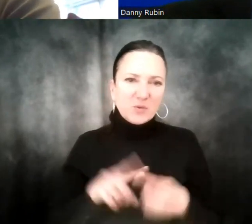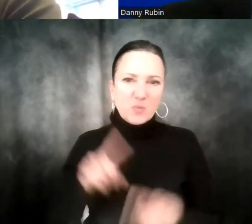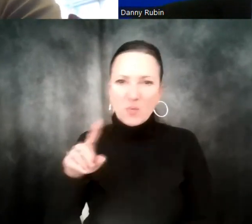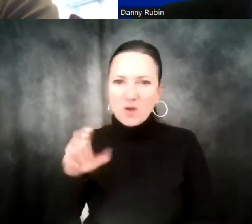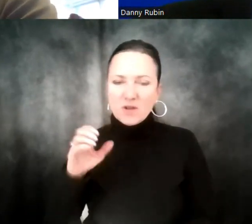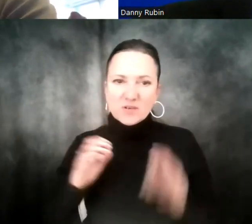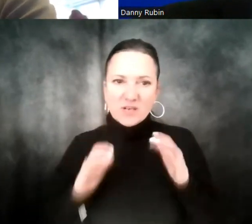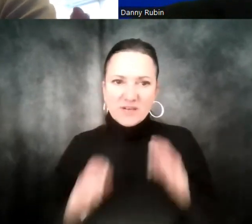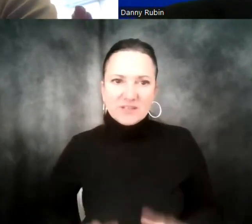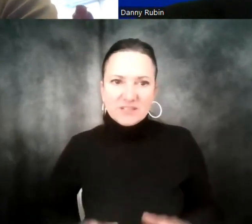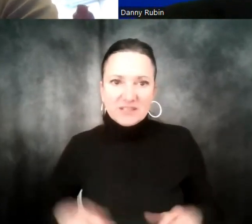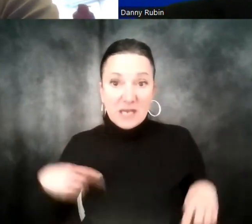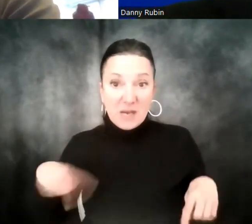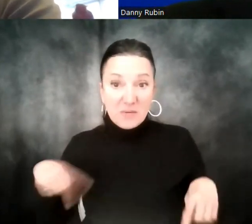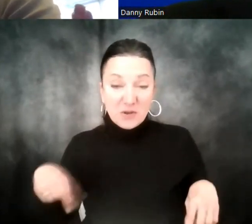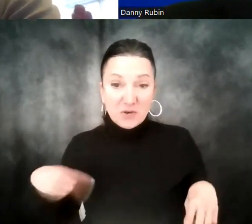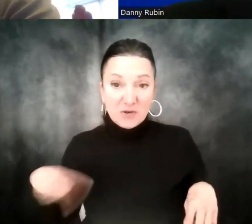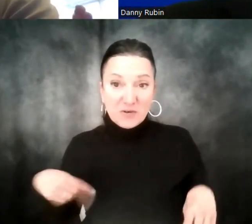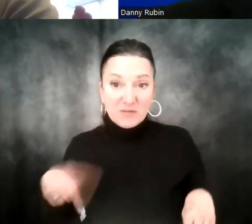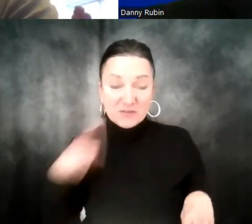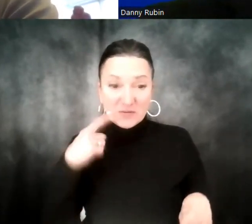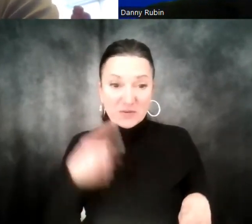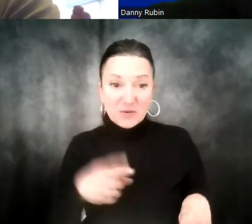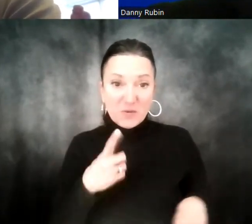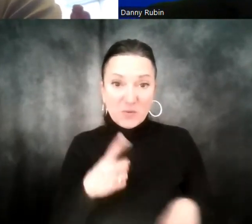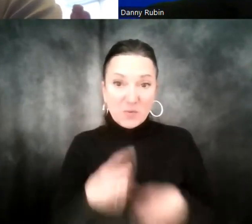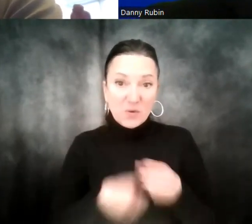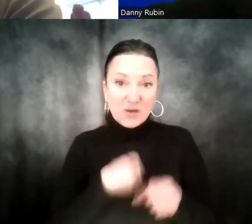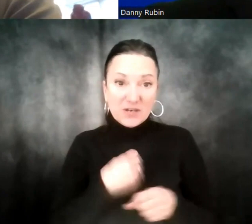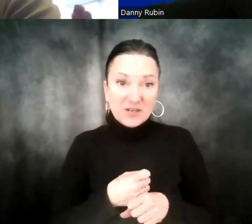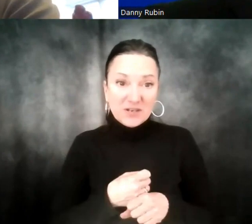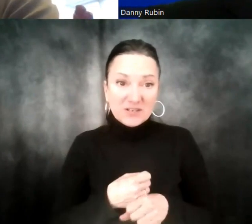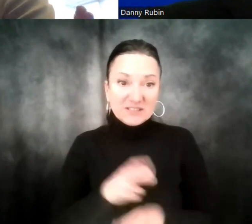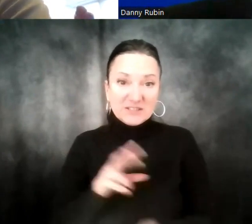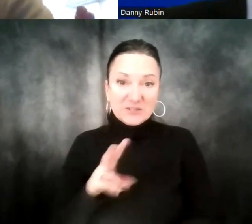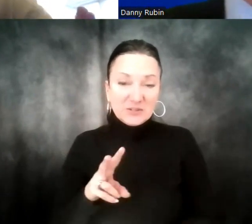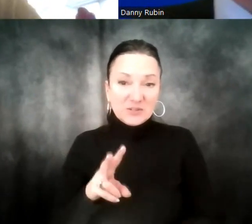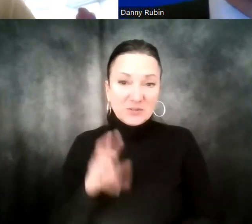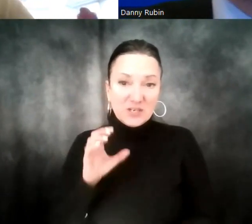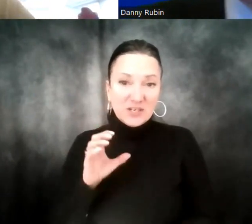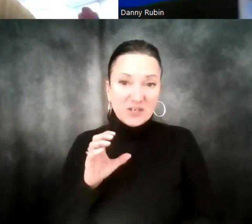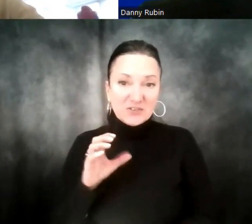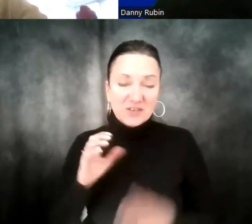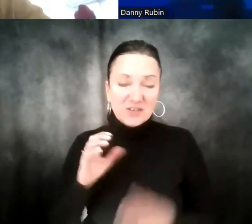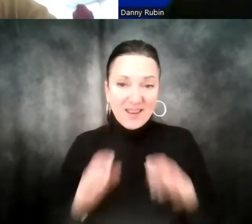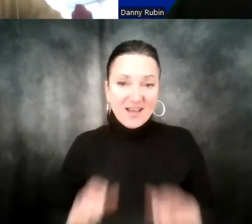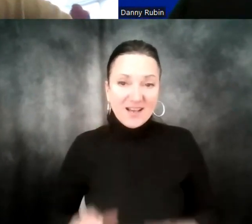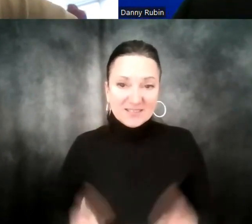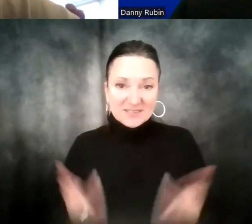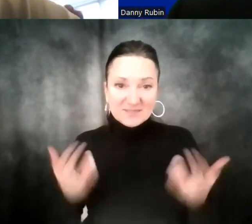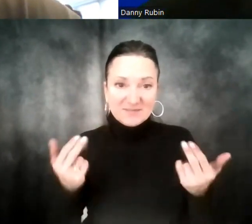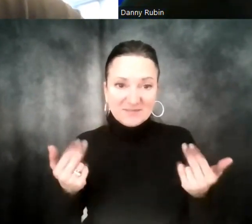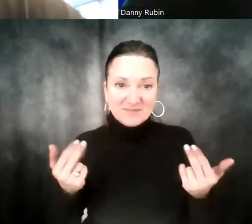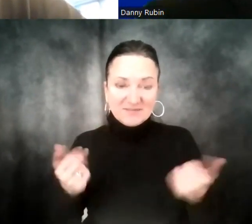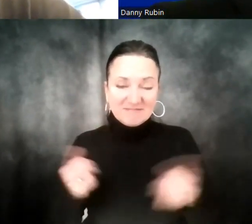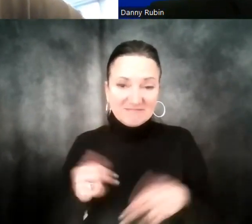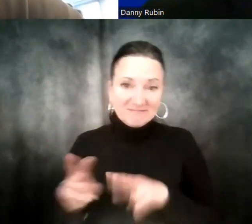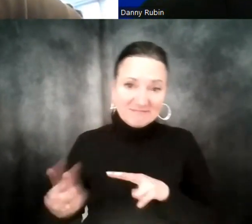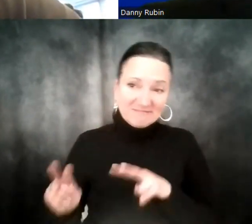I'm a little nervous for you at one year mark. They're going to give you 200 clients, Michael. So you might want to look out for that.